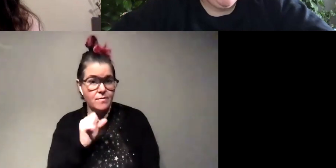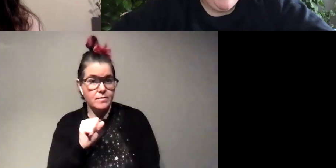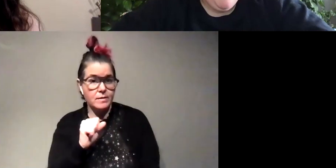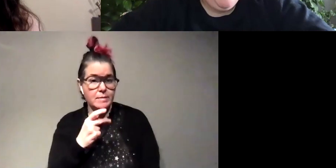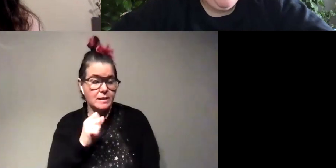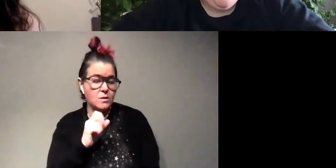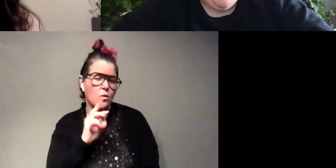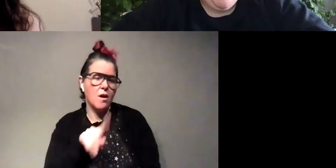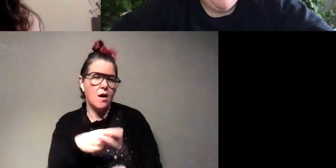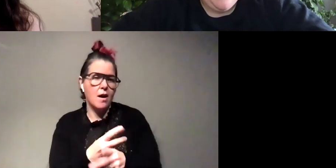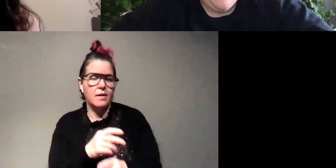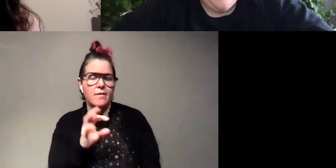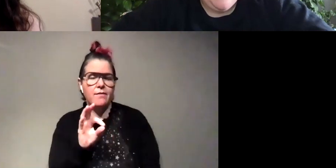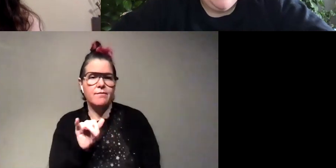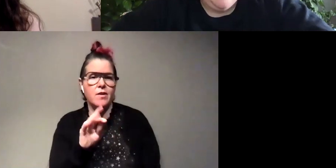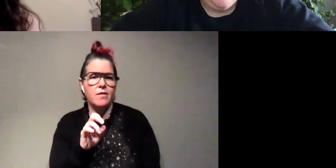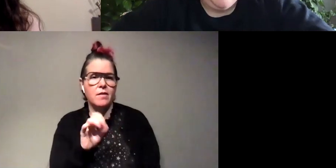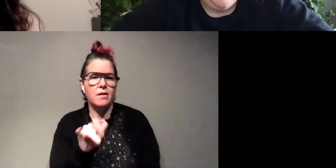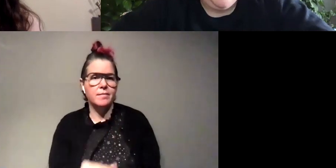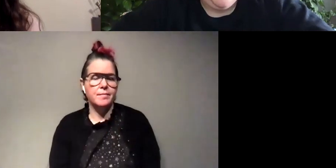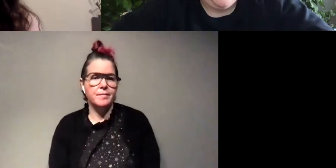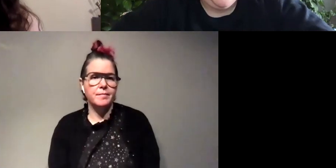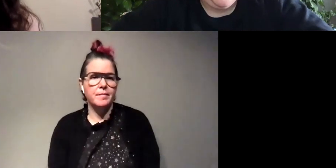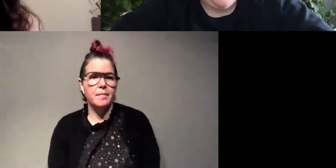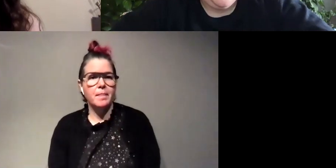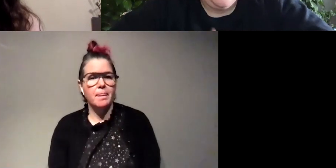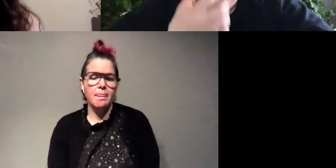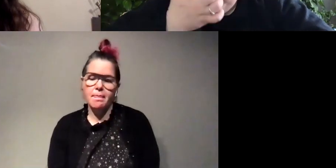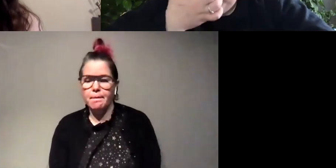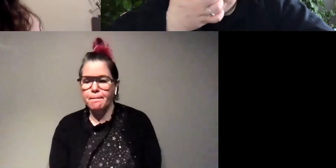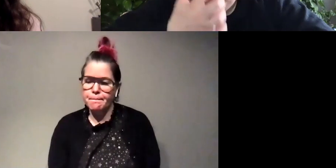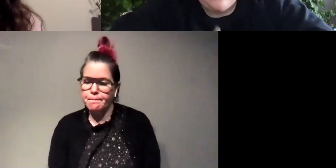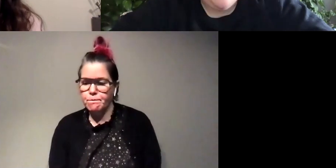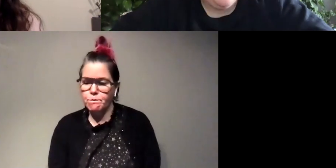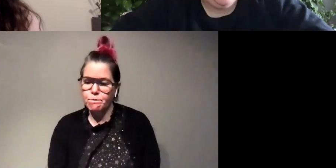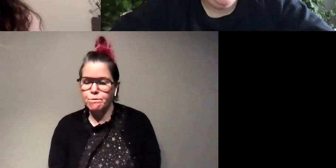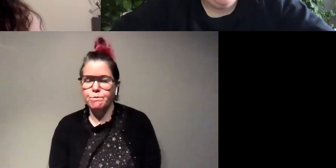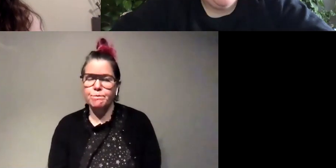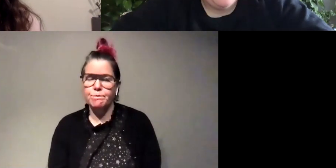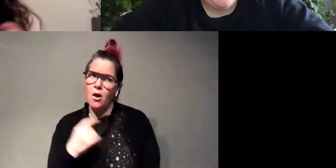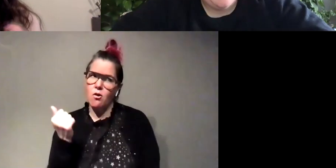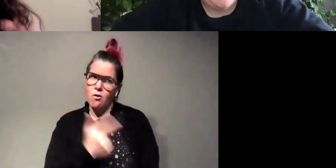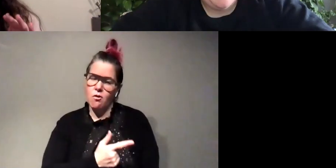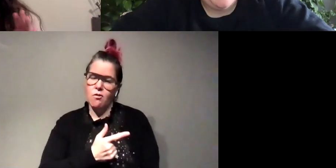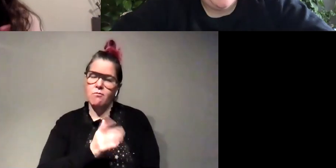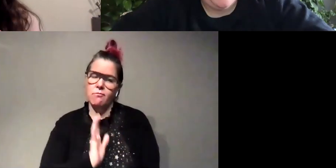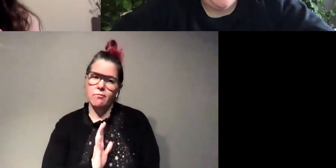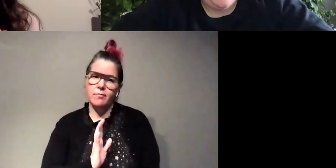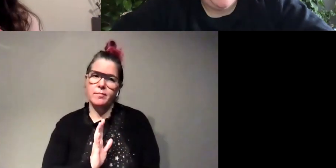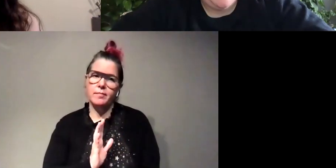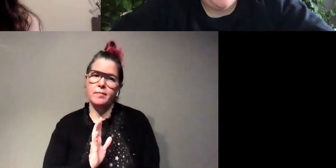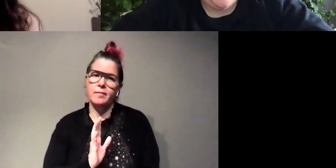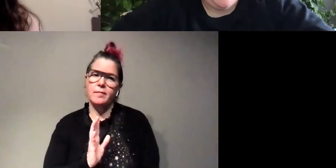of firefly um i yeah i like all of them but so i'm i'm a little